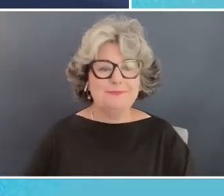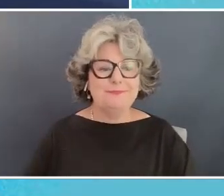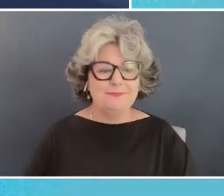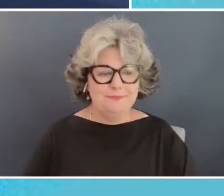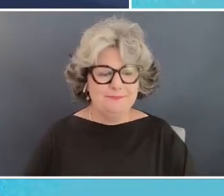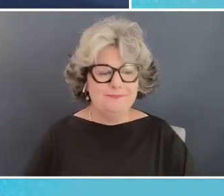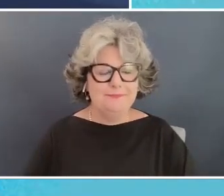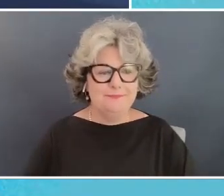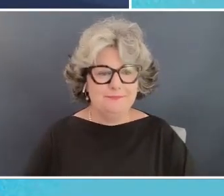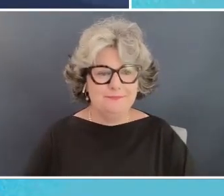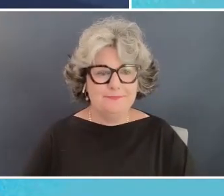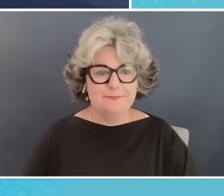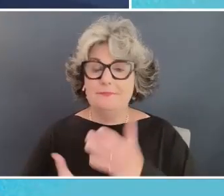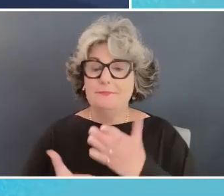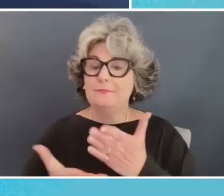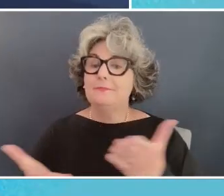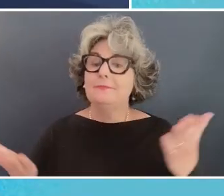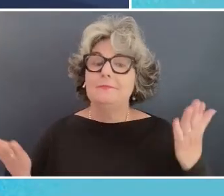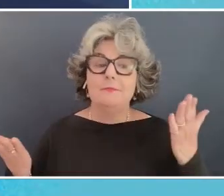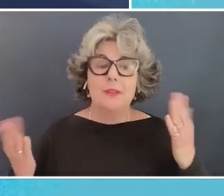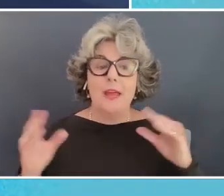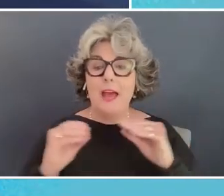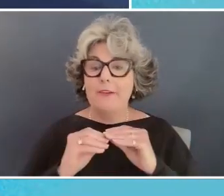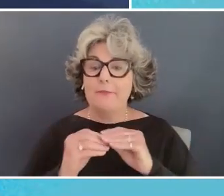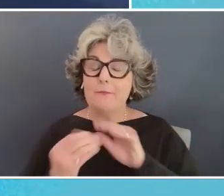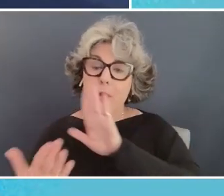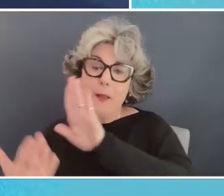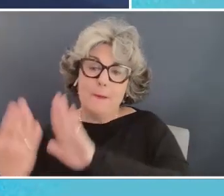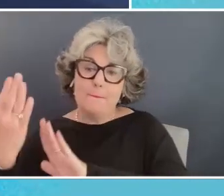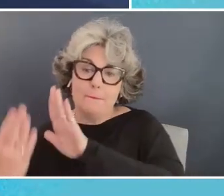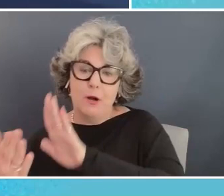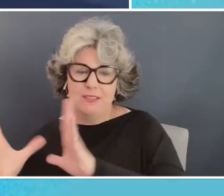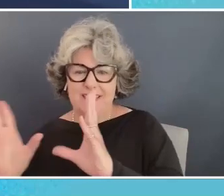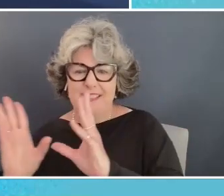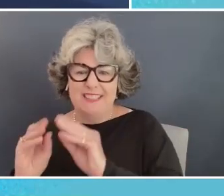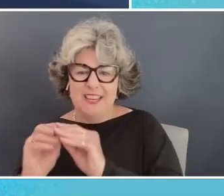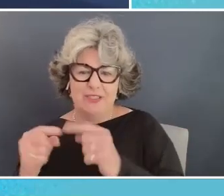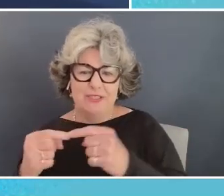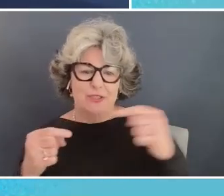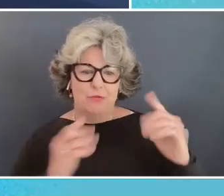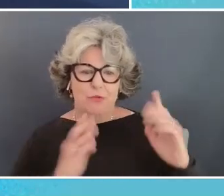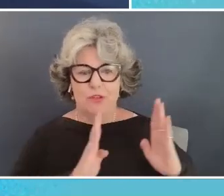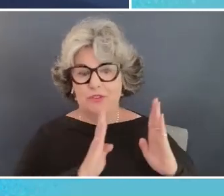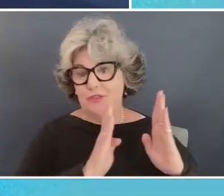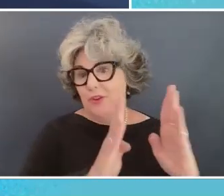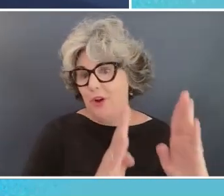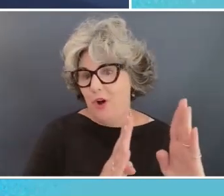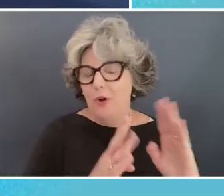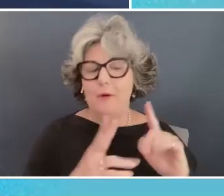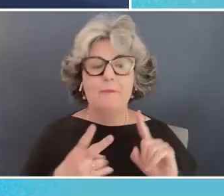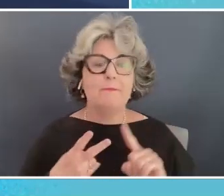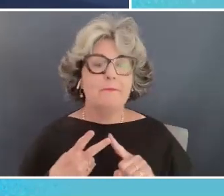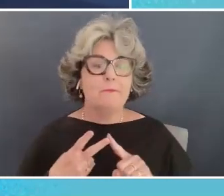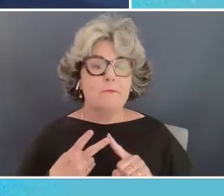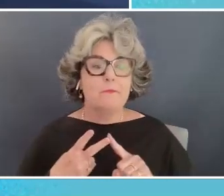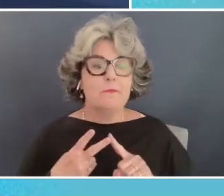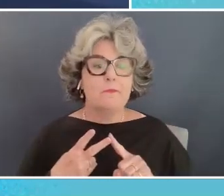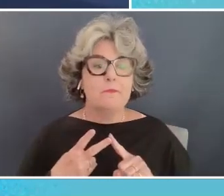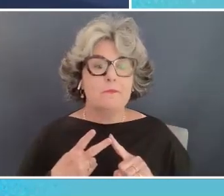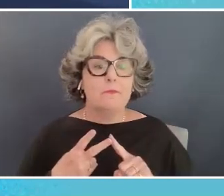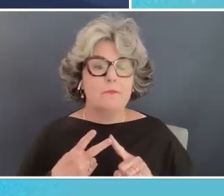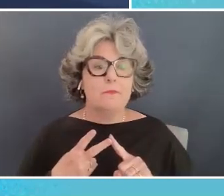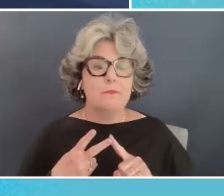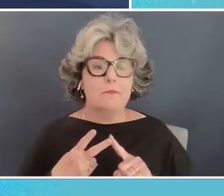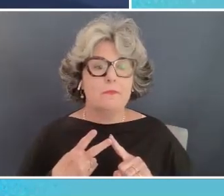so we have more in-person breakouts across the hall we have um refugees